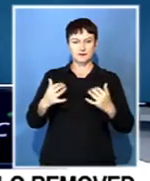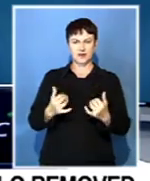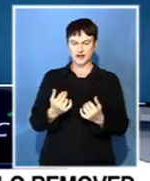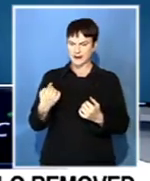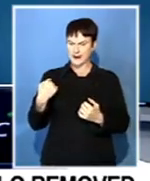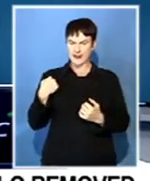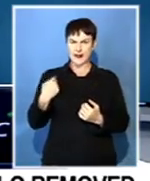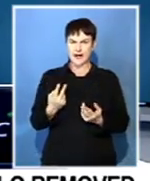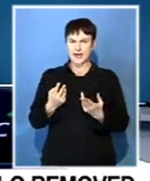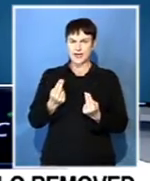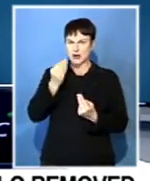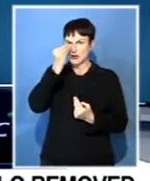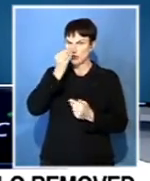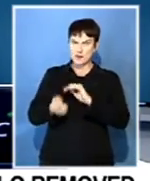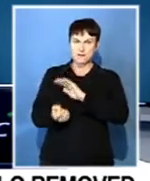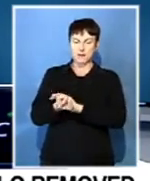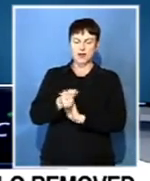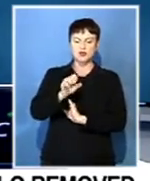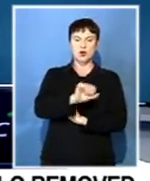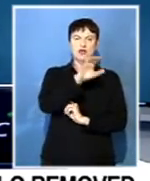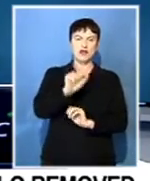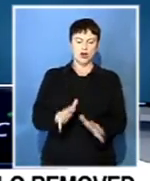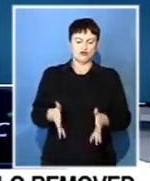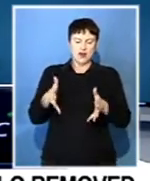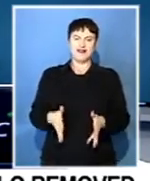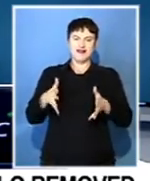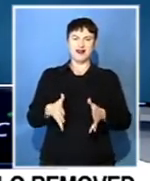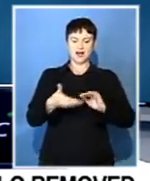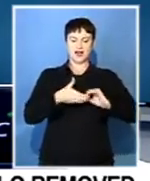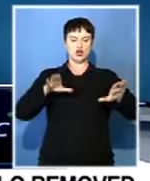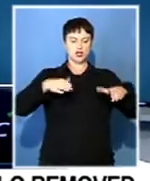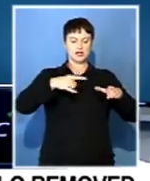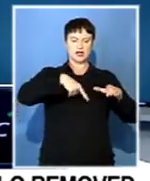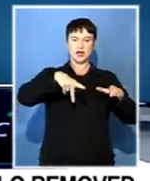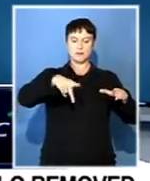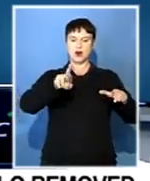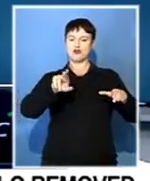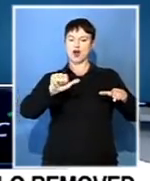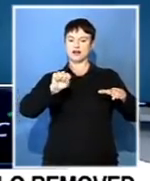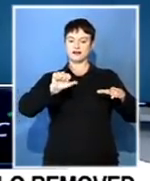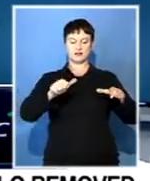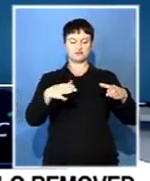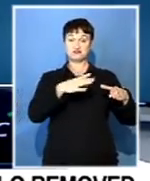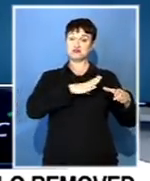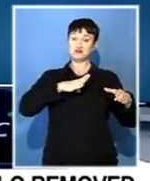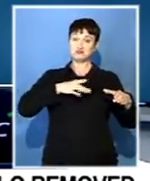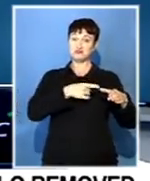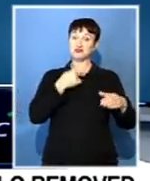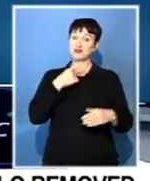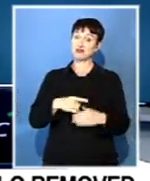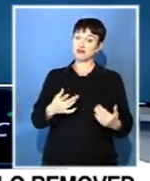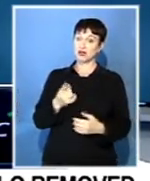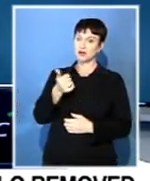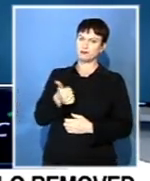The Passenger Rail Agency of South Africa's board, Prasa's board, has unanimously agreed to